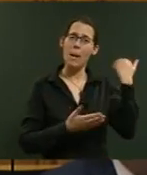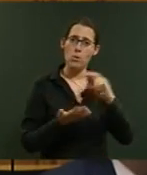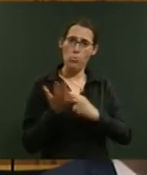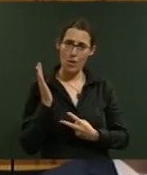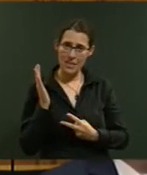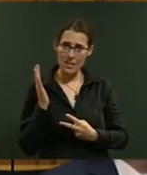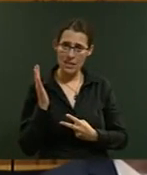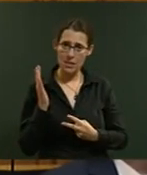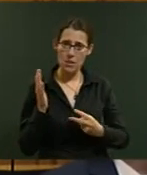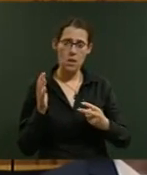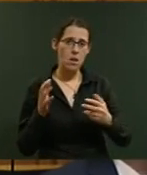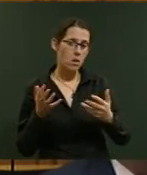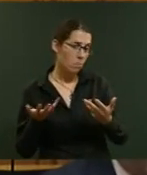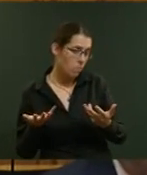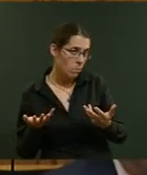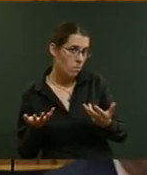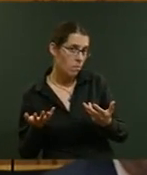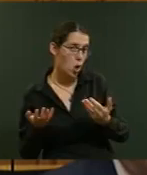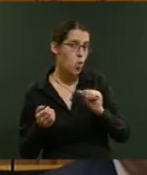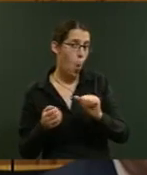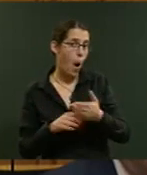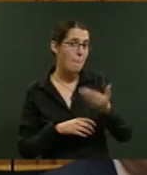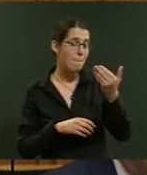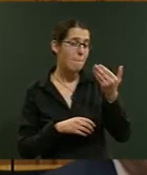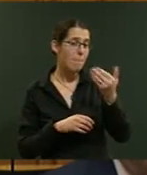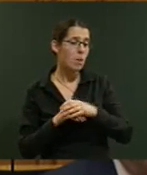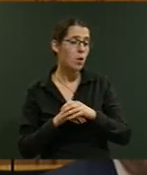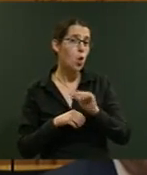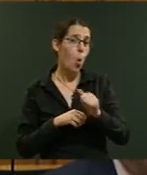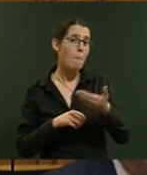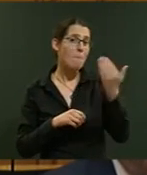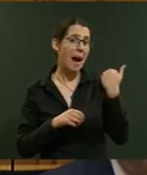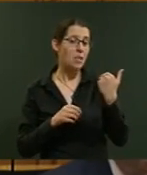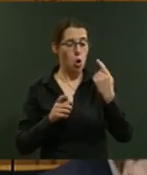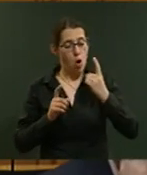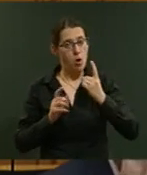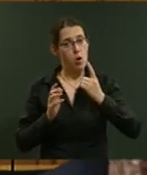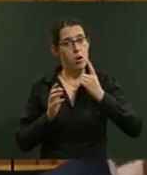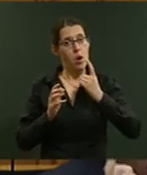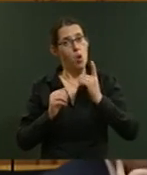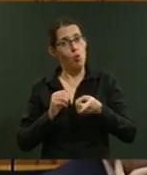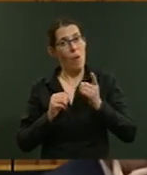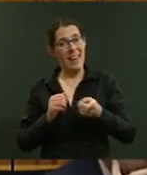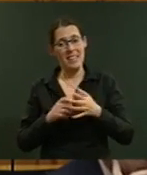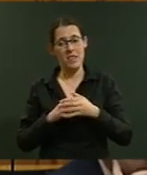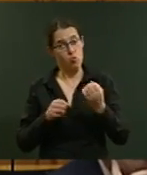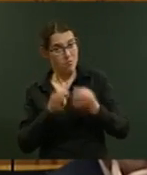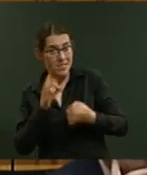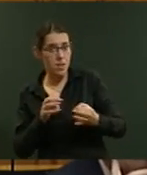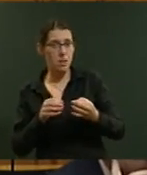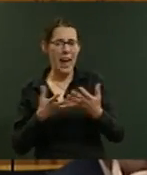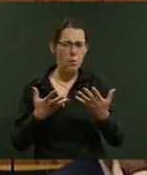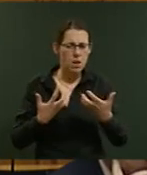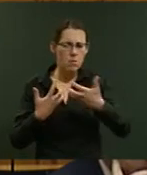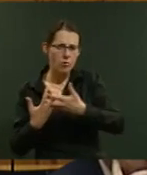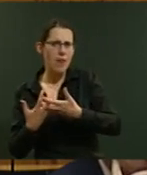other such. How does your past rulings, how do your past rulings sit with the way that question is just being